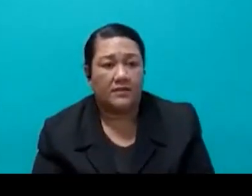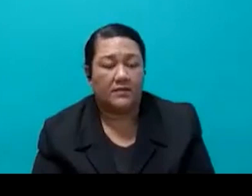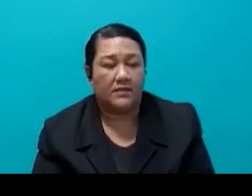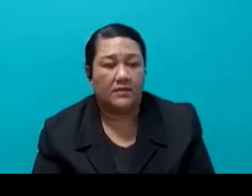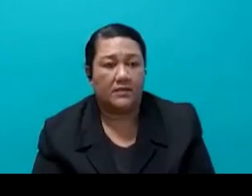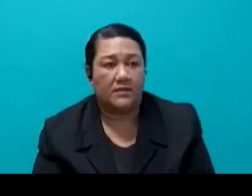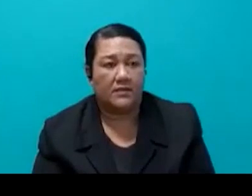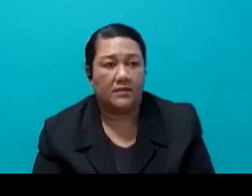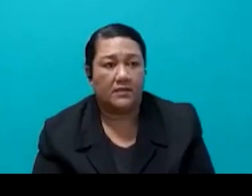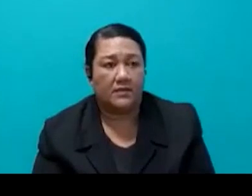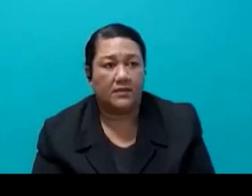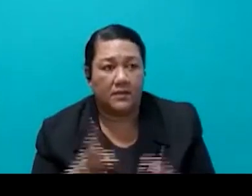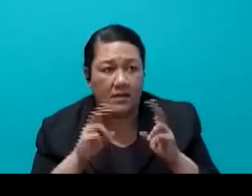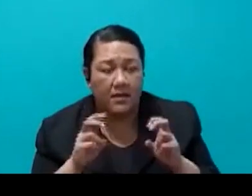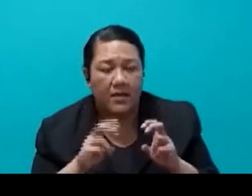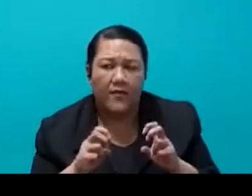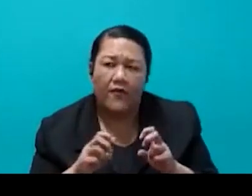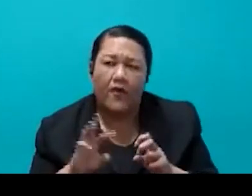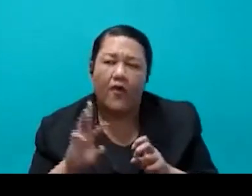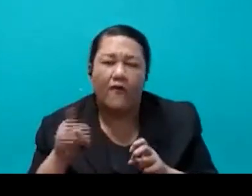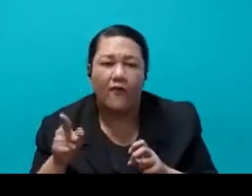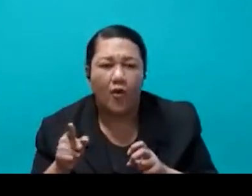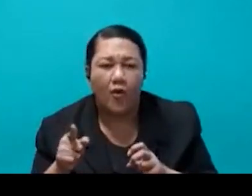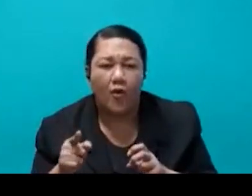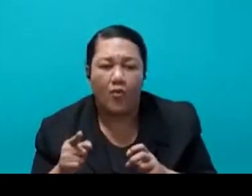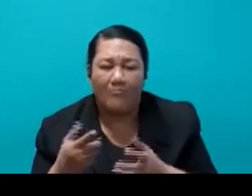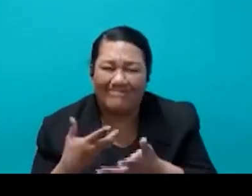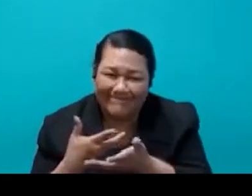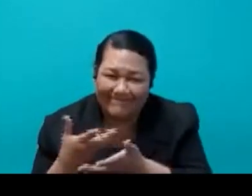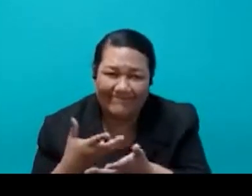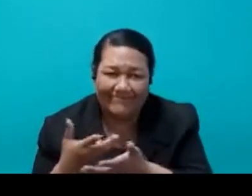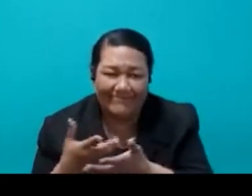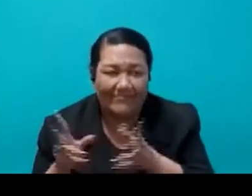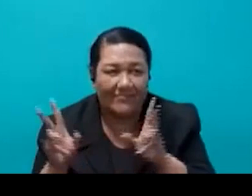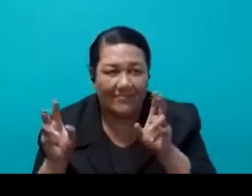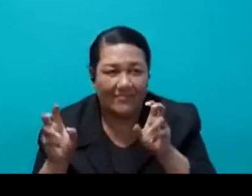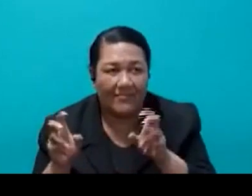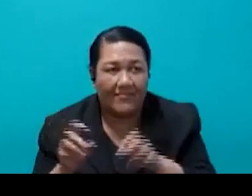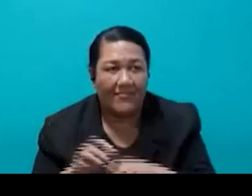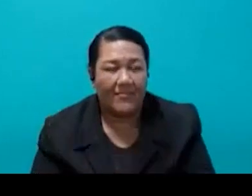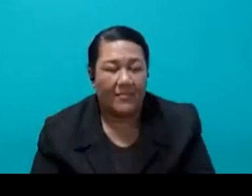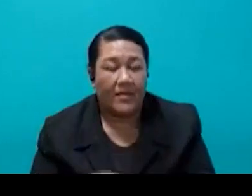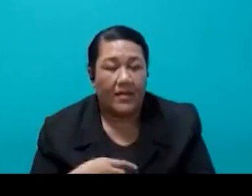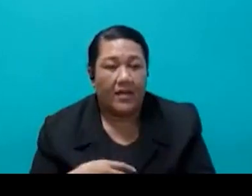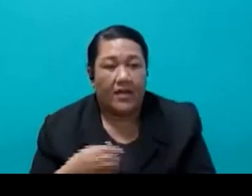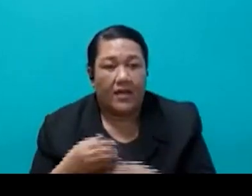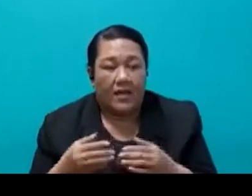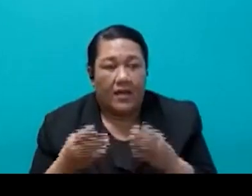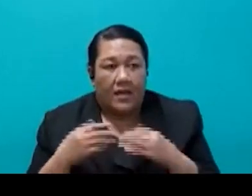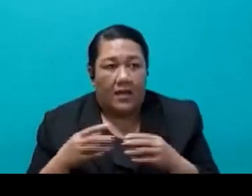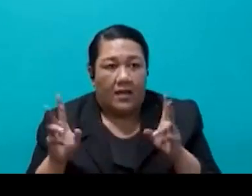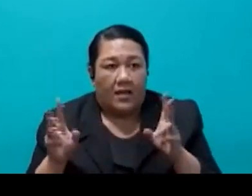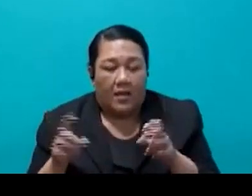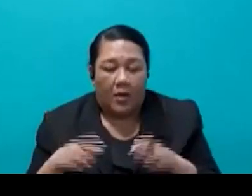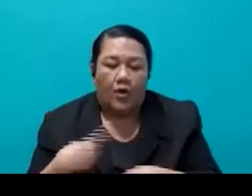I quote, sincere dialogue. End of quote. And, I quote, continuous information sharing,